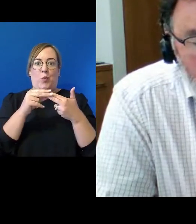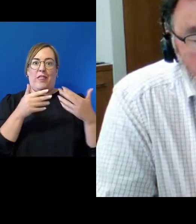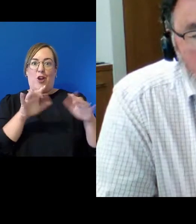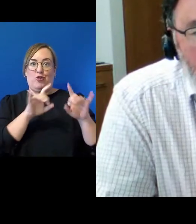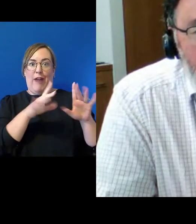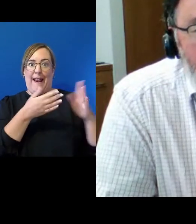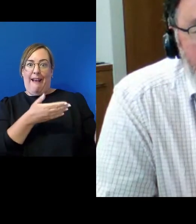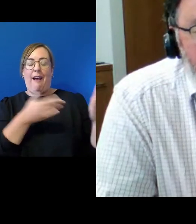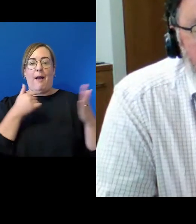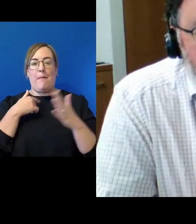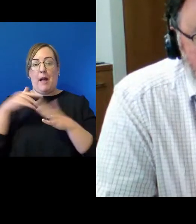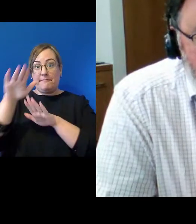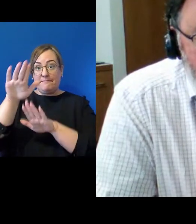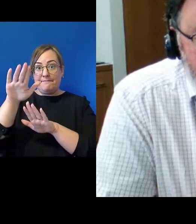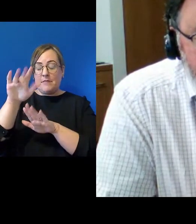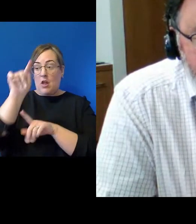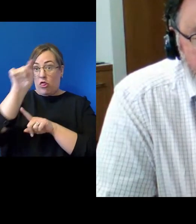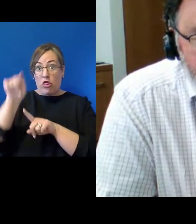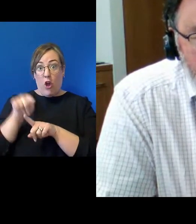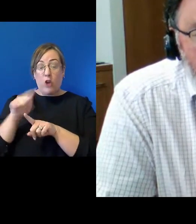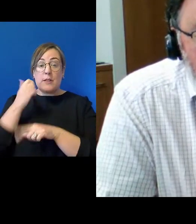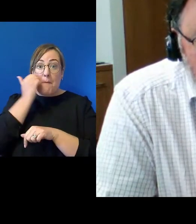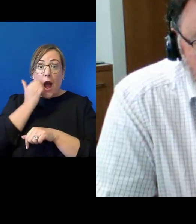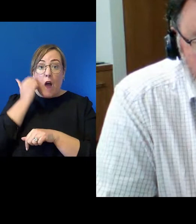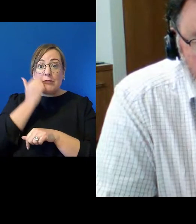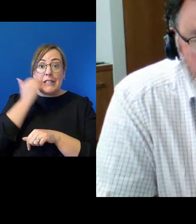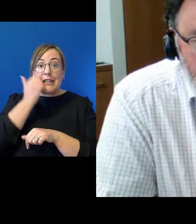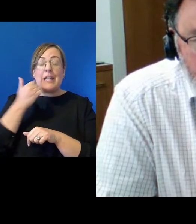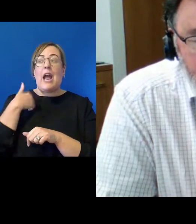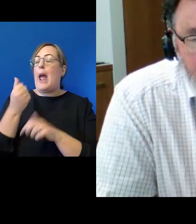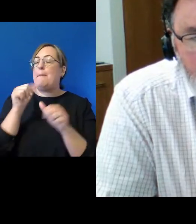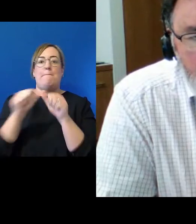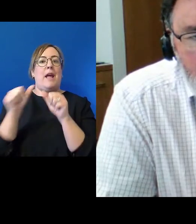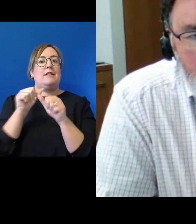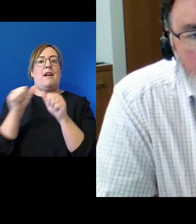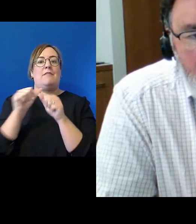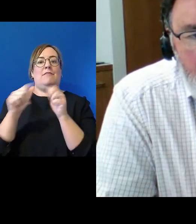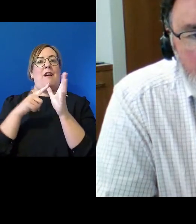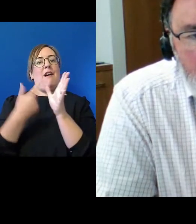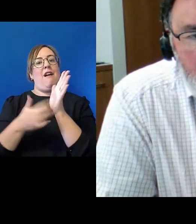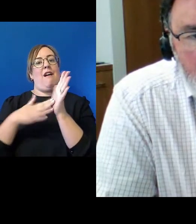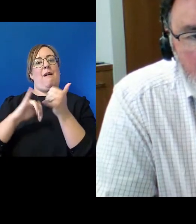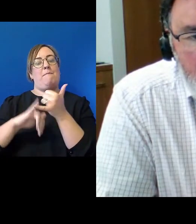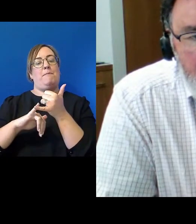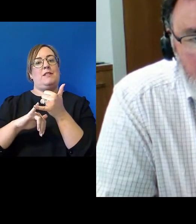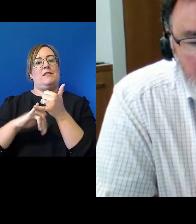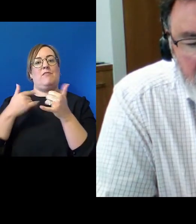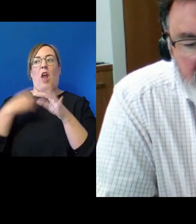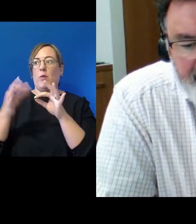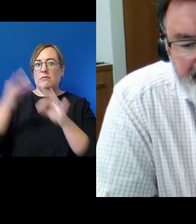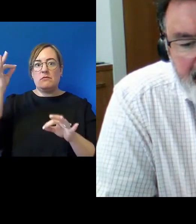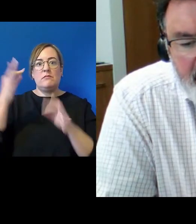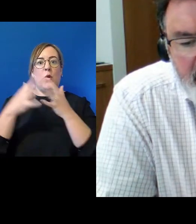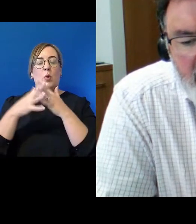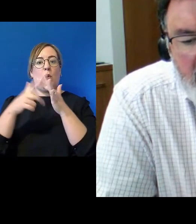those Maori were armed to the teeth. Much better armed than the English.